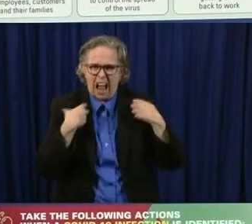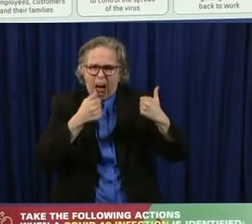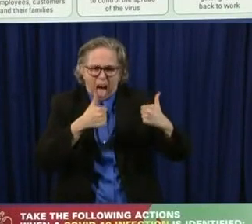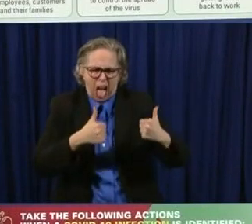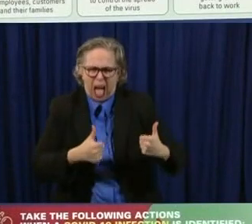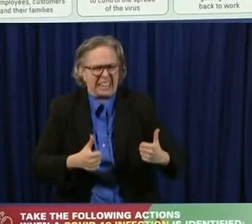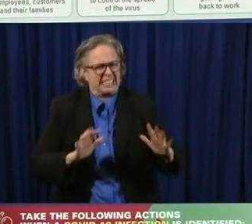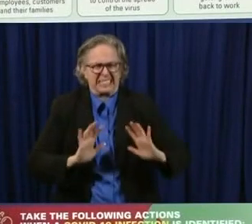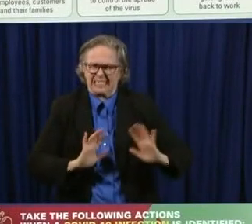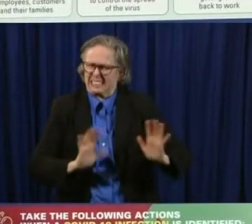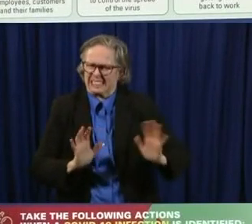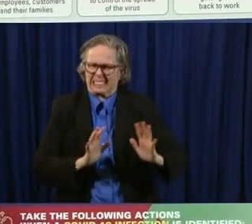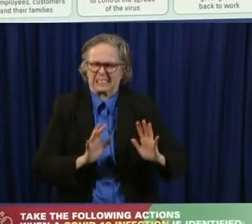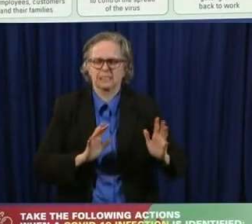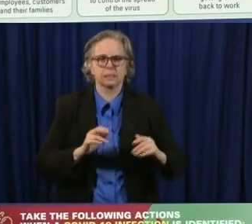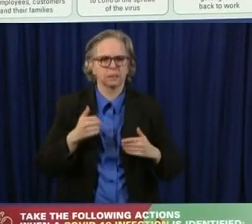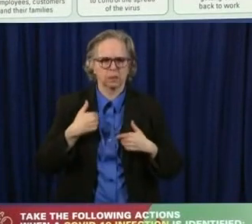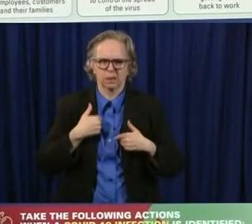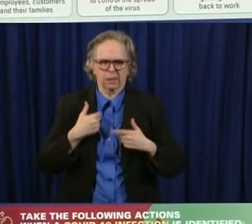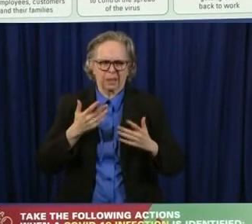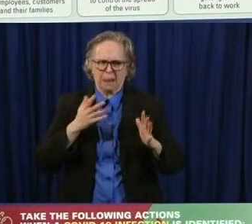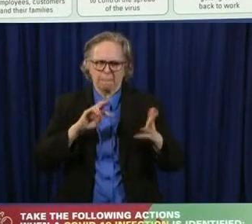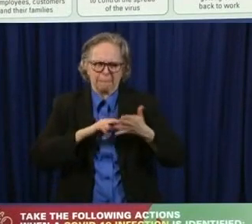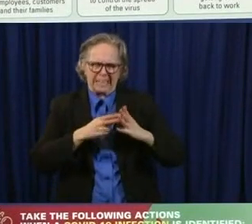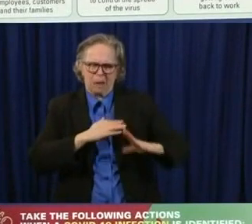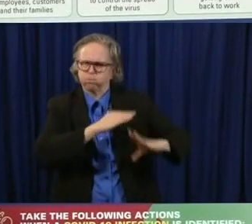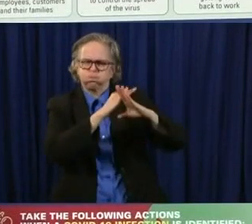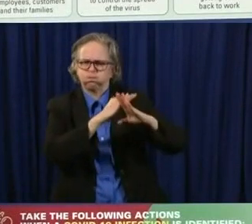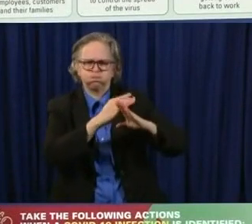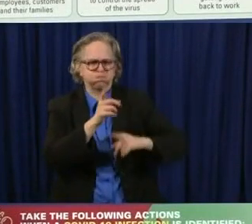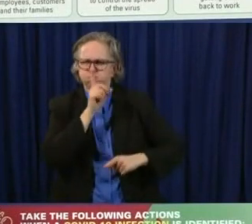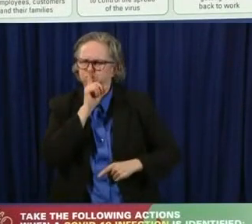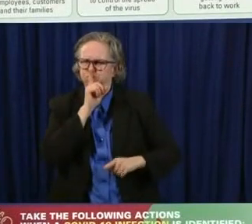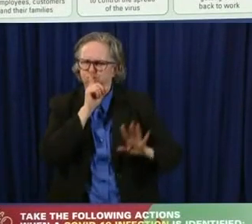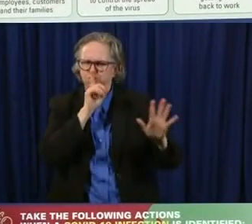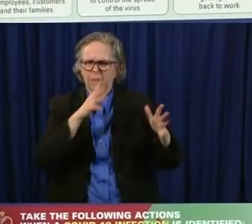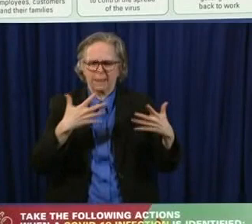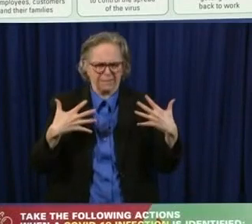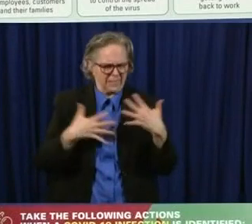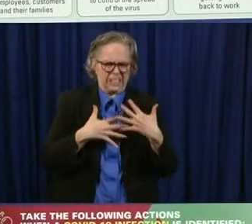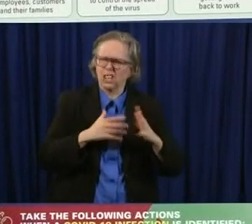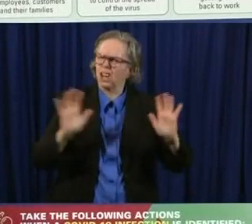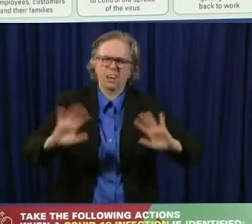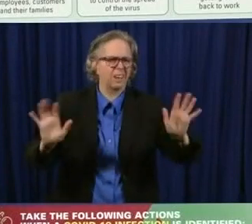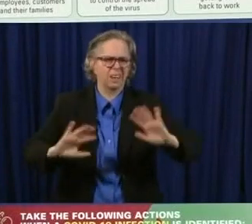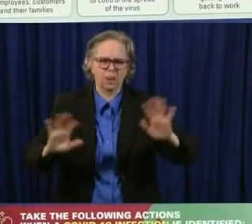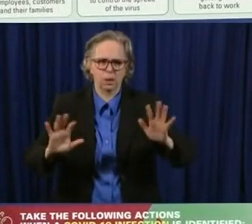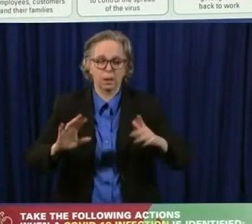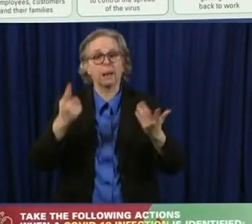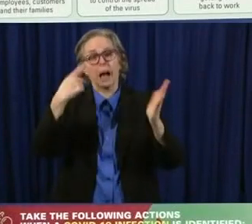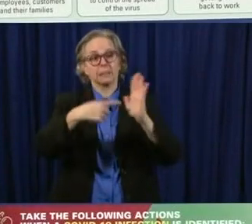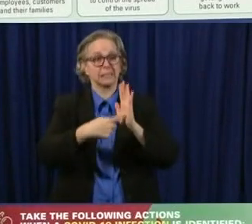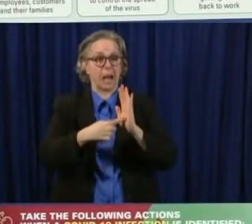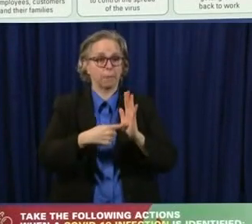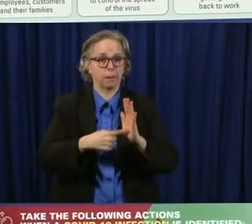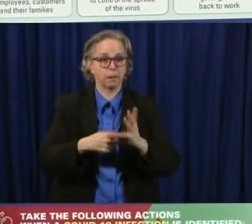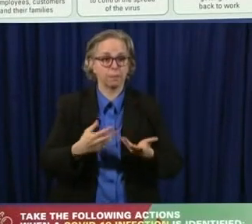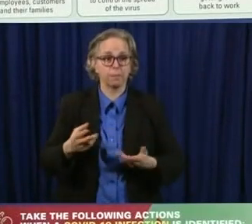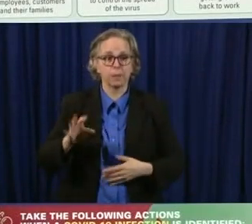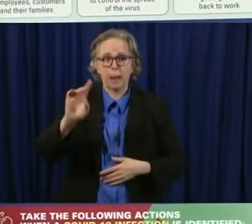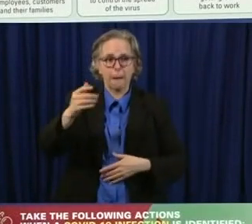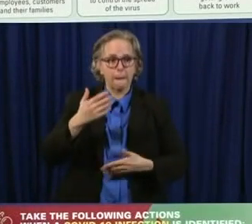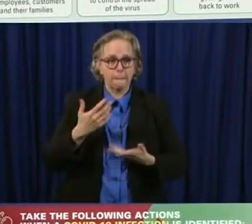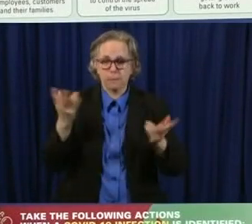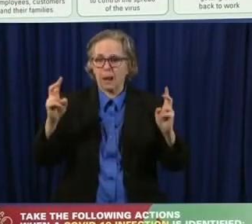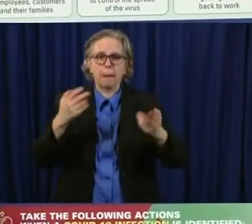that have never blocked that. Um, we have seen, for example, well, baby visits have gone down. Many things have gone